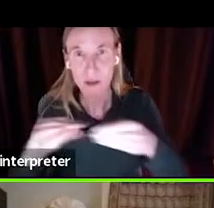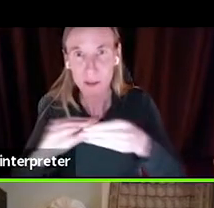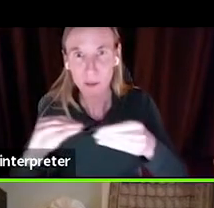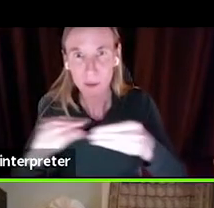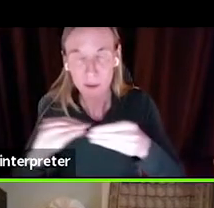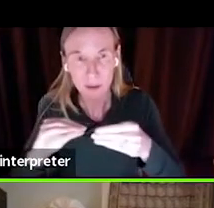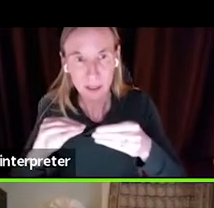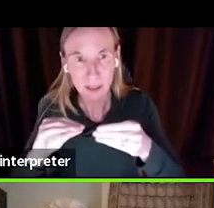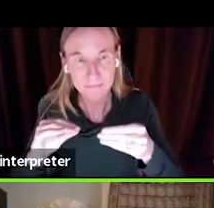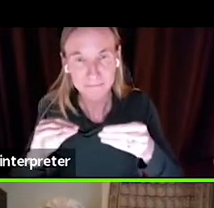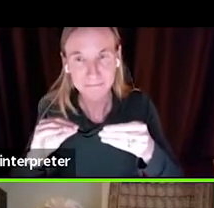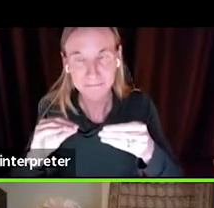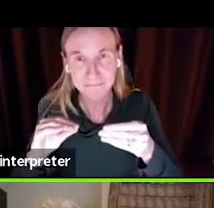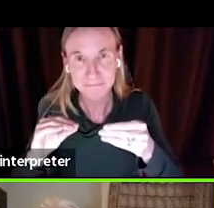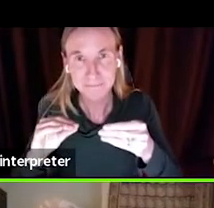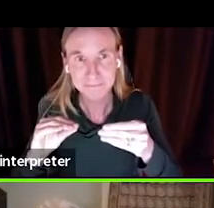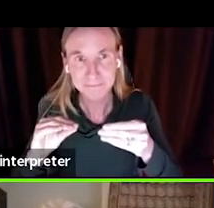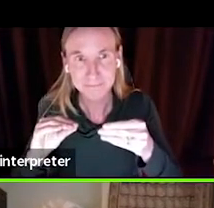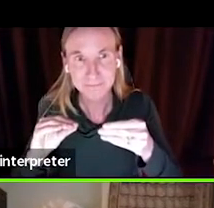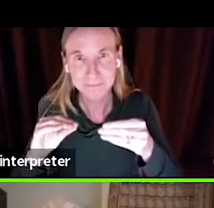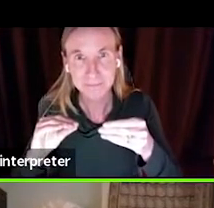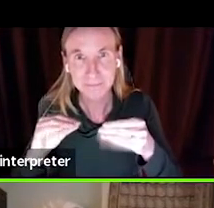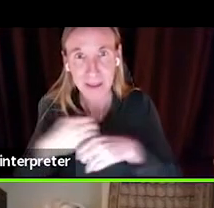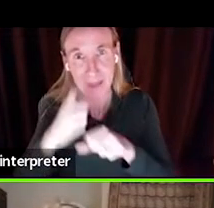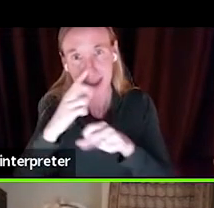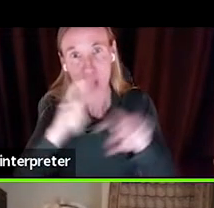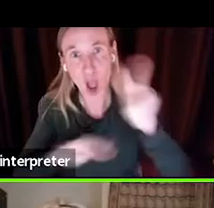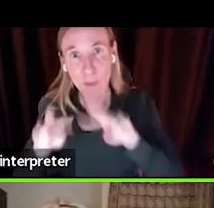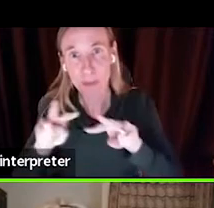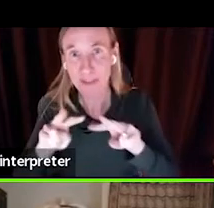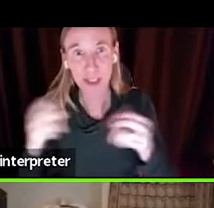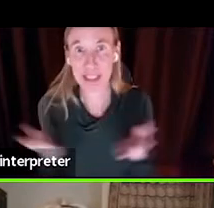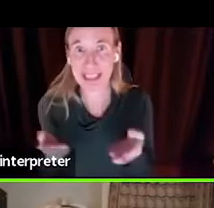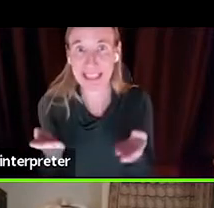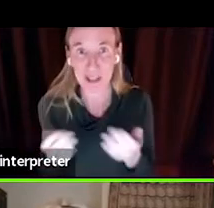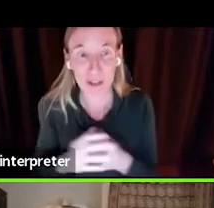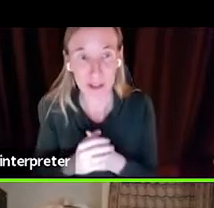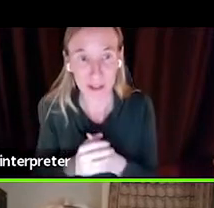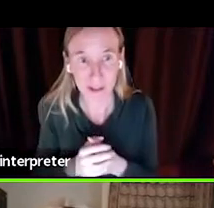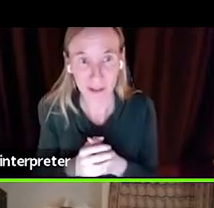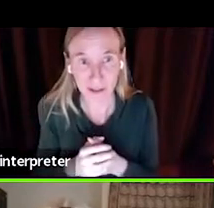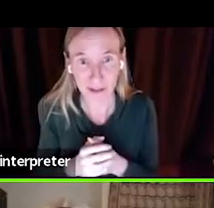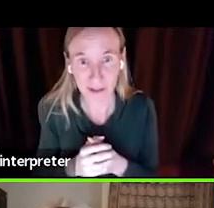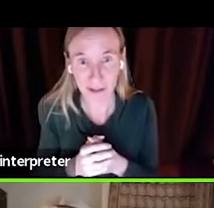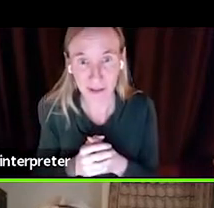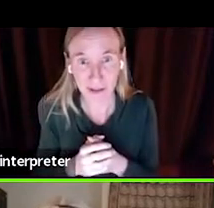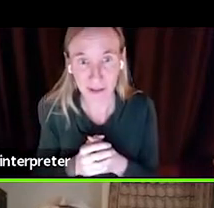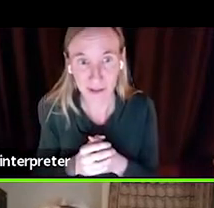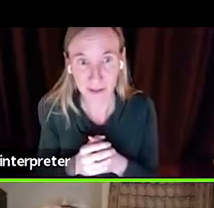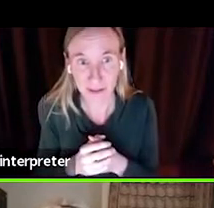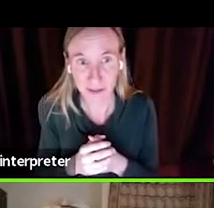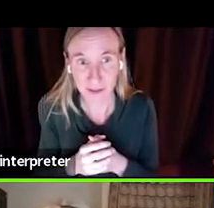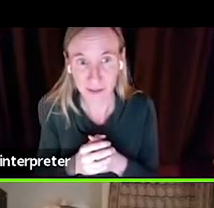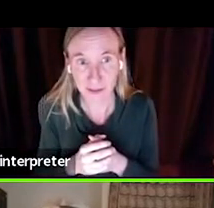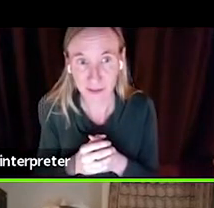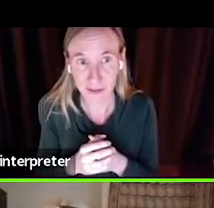make an observation here that the